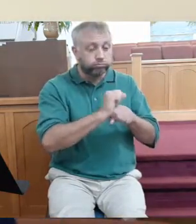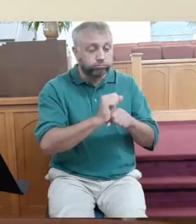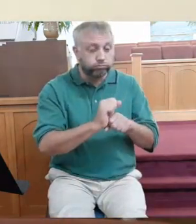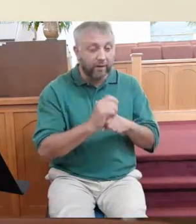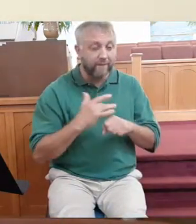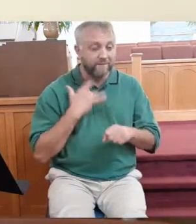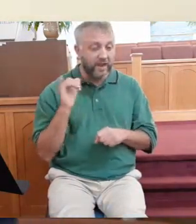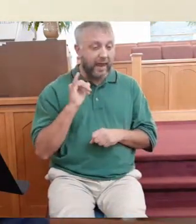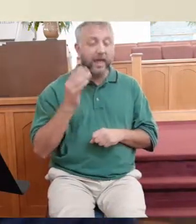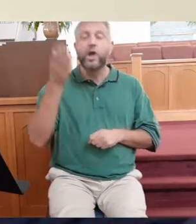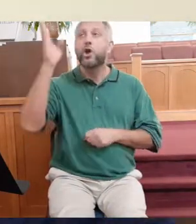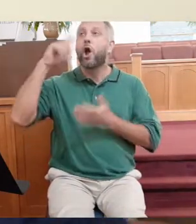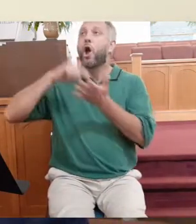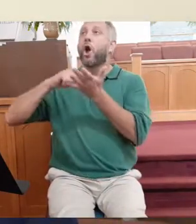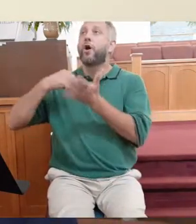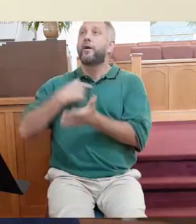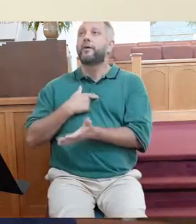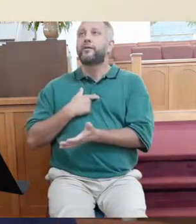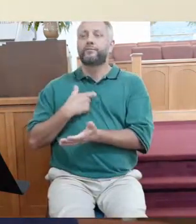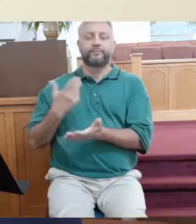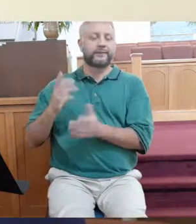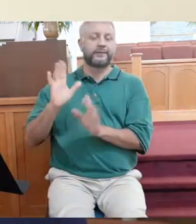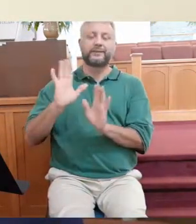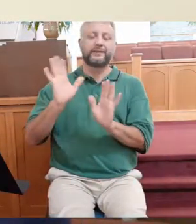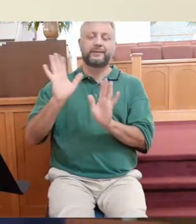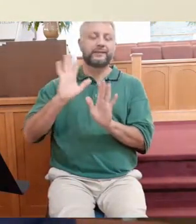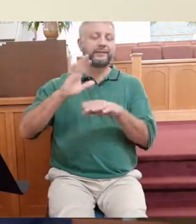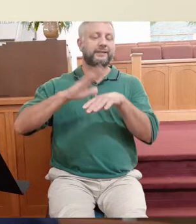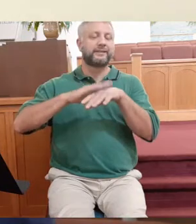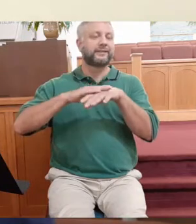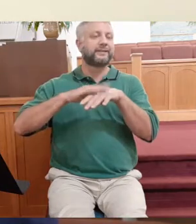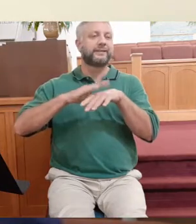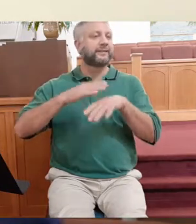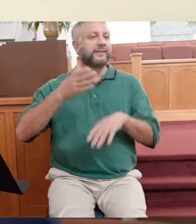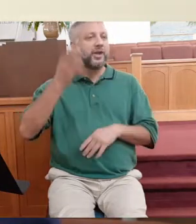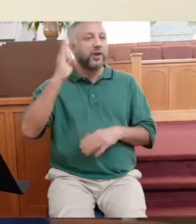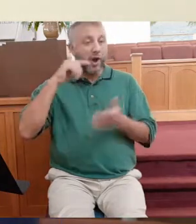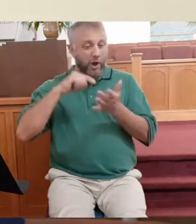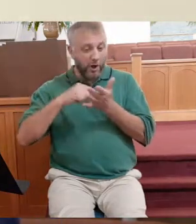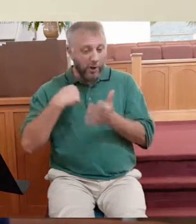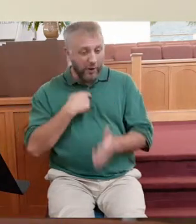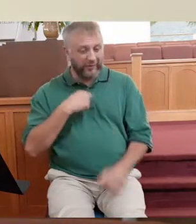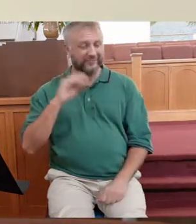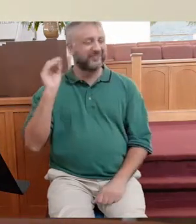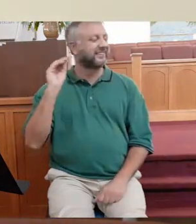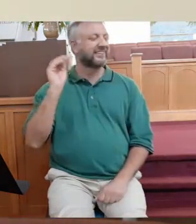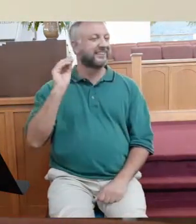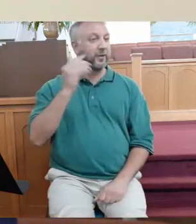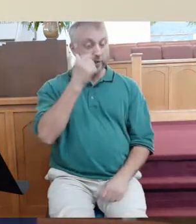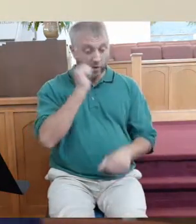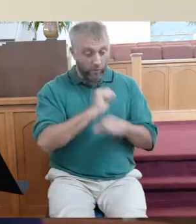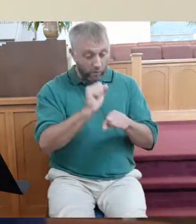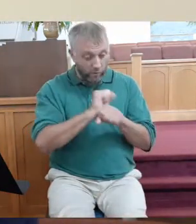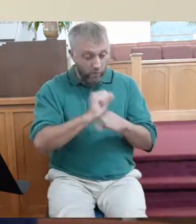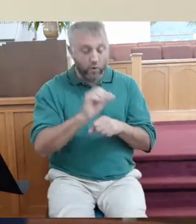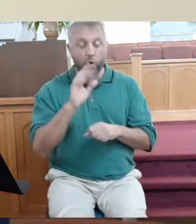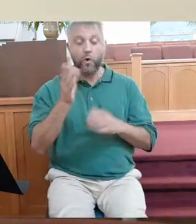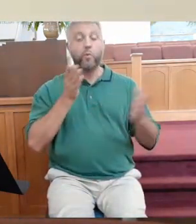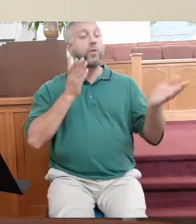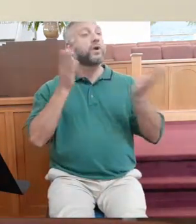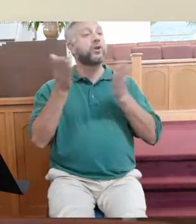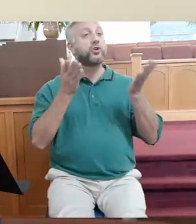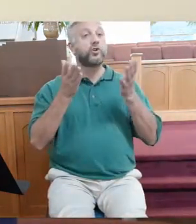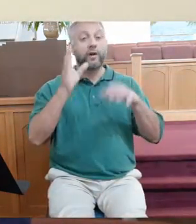God owes us nothing. And God is in debt to no man. And God doesn't owe us because we worked hard or because we